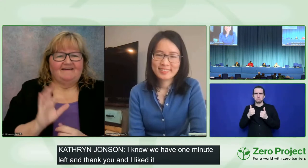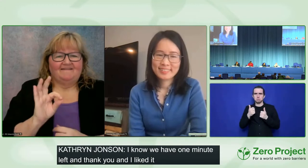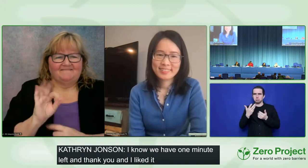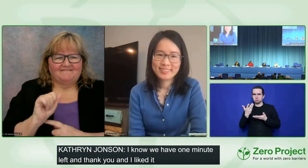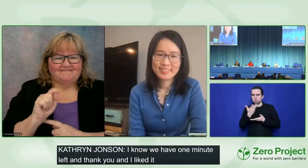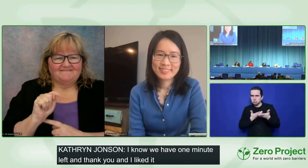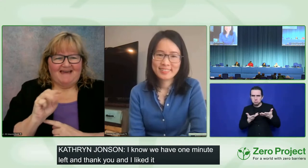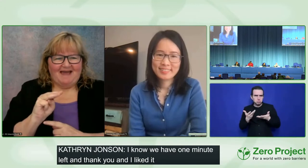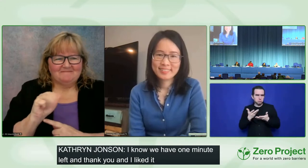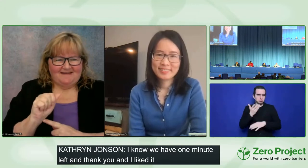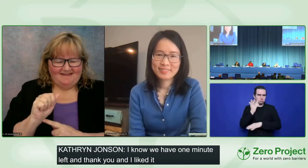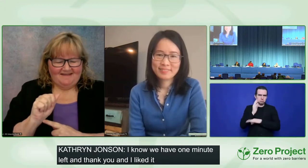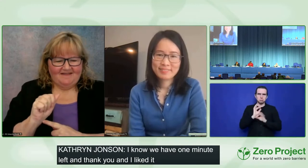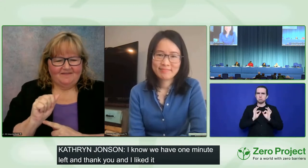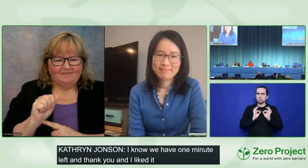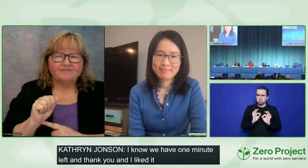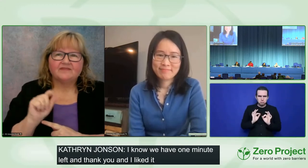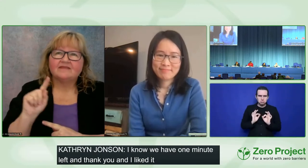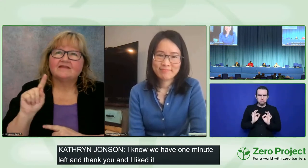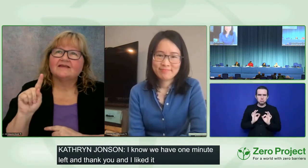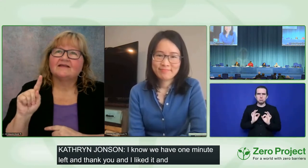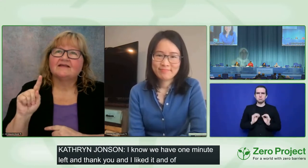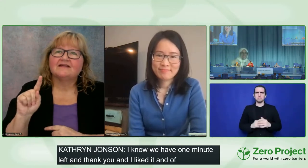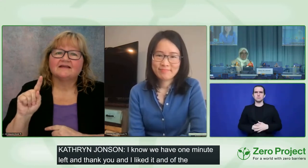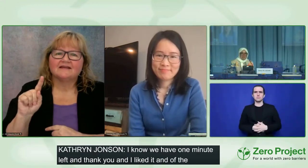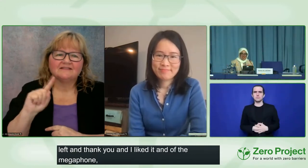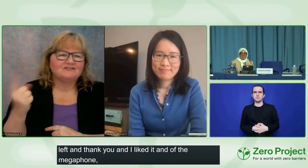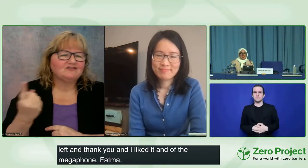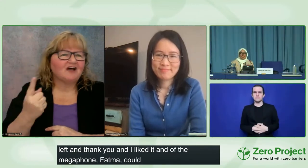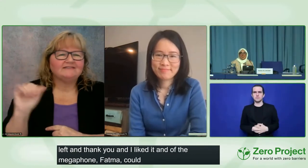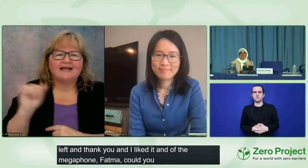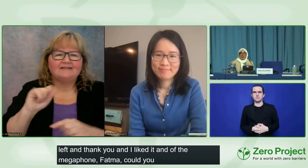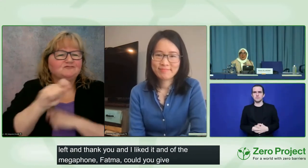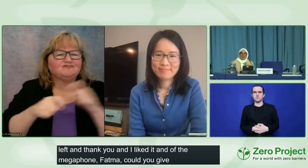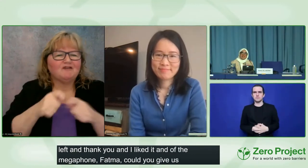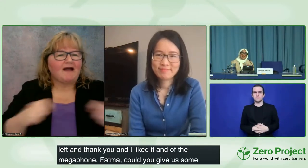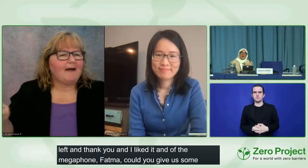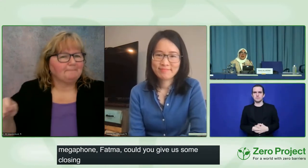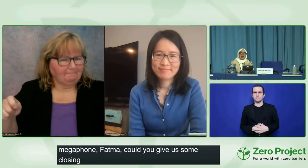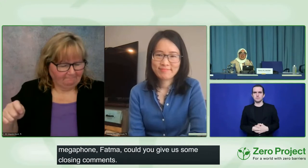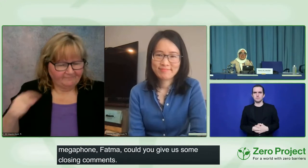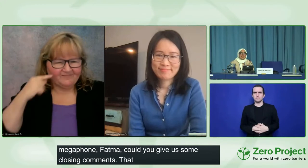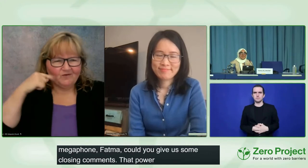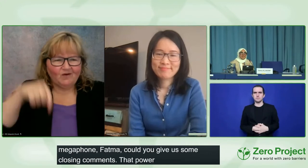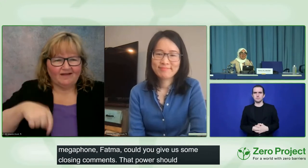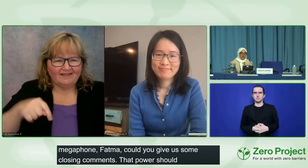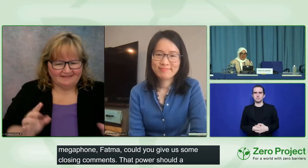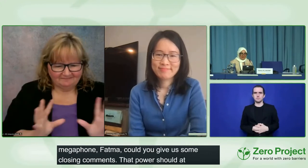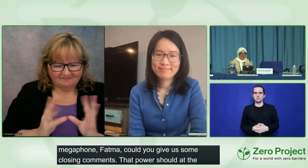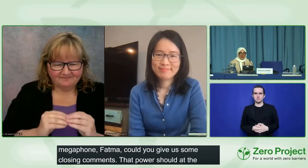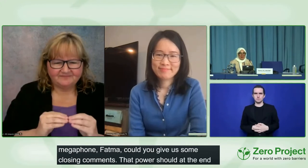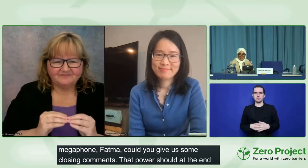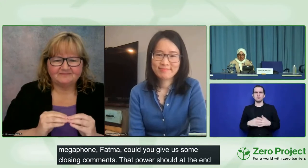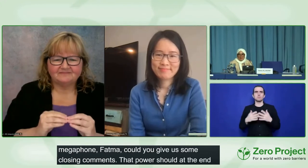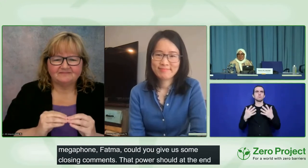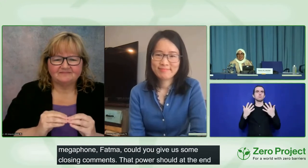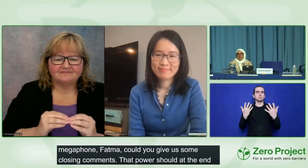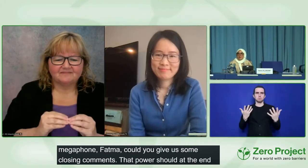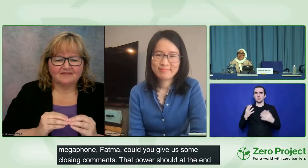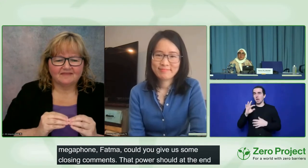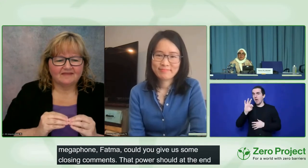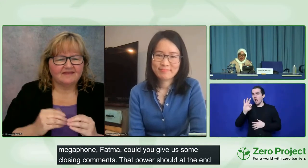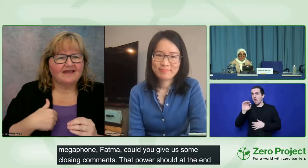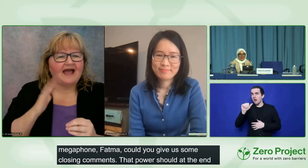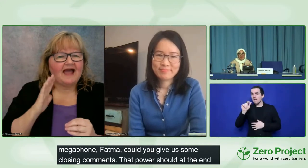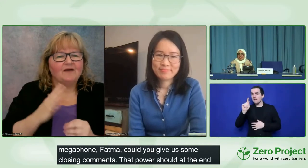Just as a wrap-up of the session, I'd love to